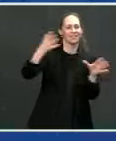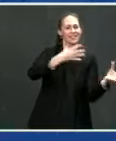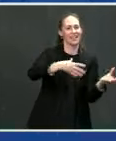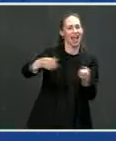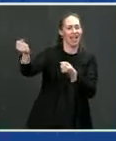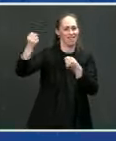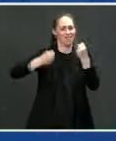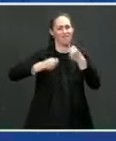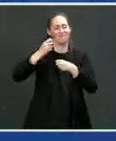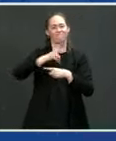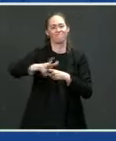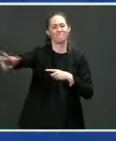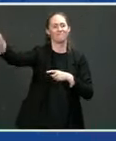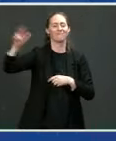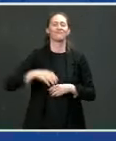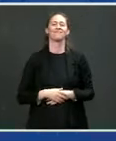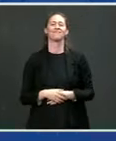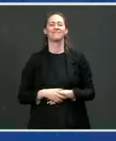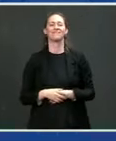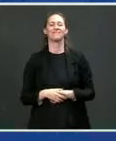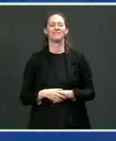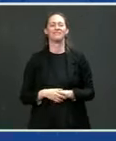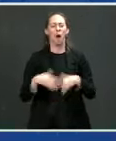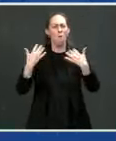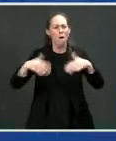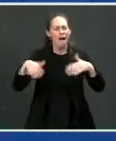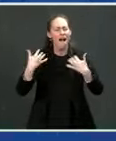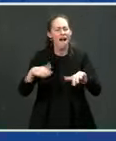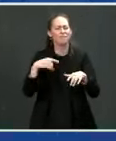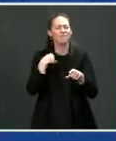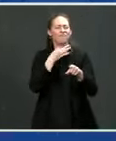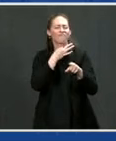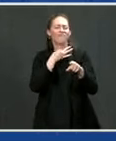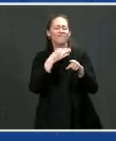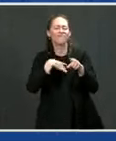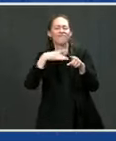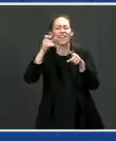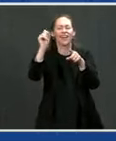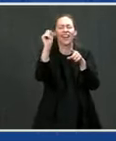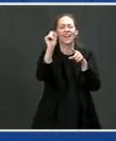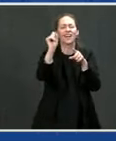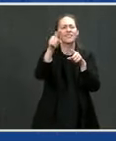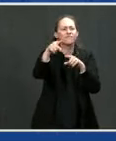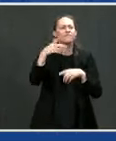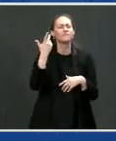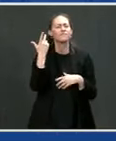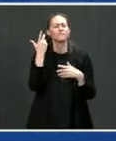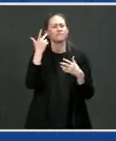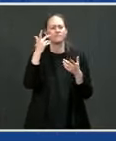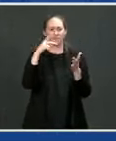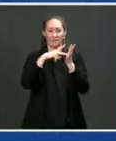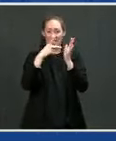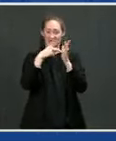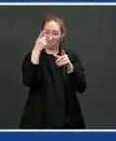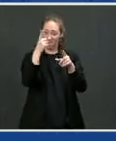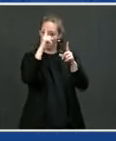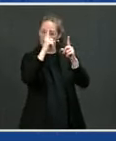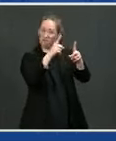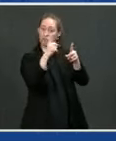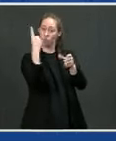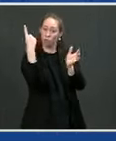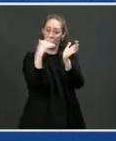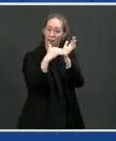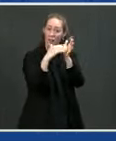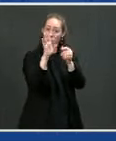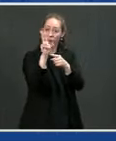I'll be darned. Let me ask you, when you start making 1,000 buses a year, you're going to need more